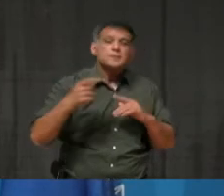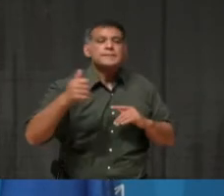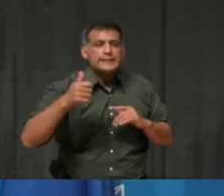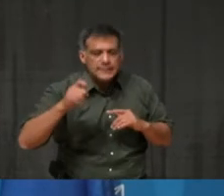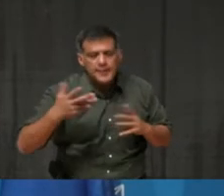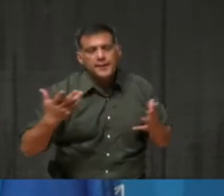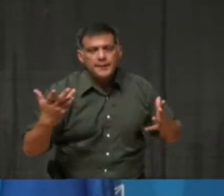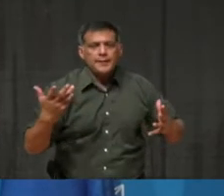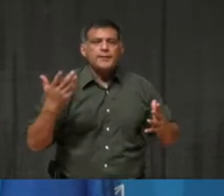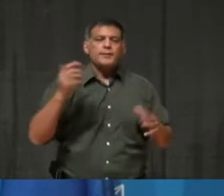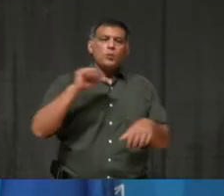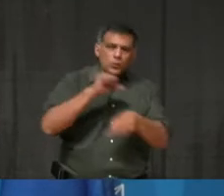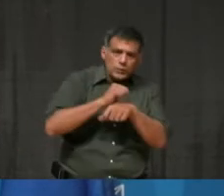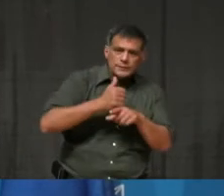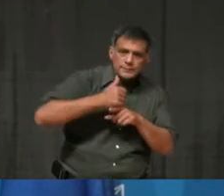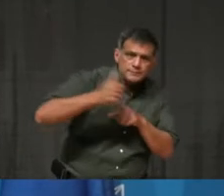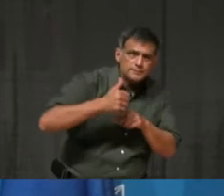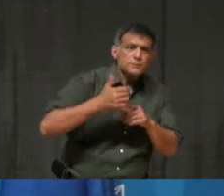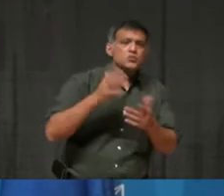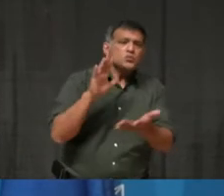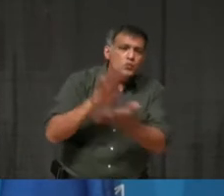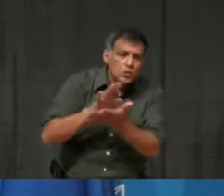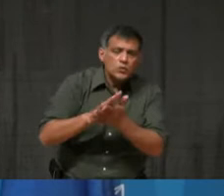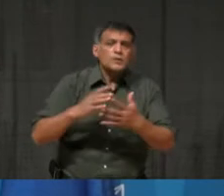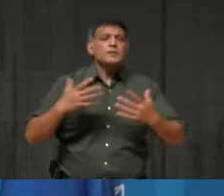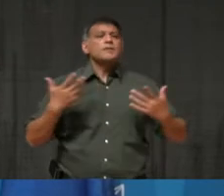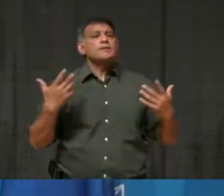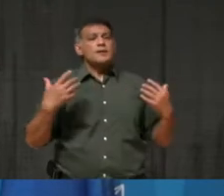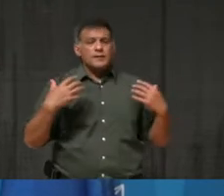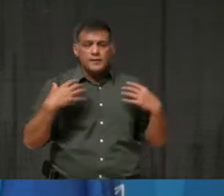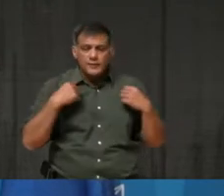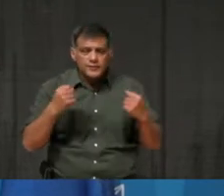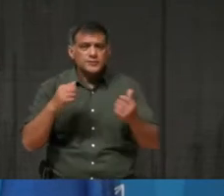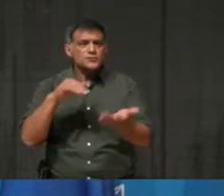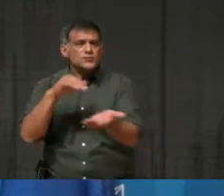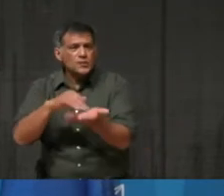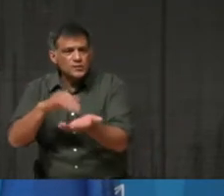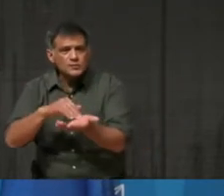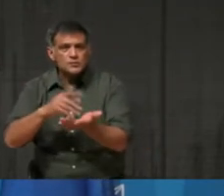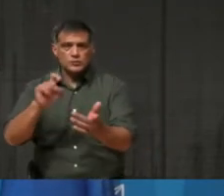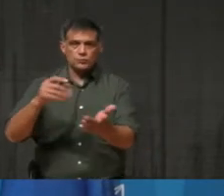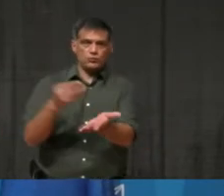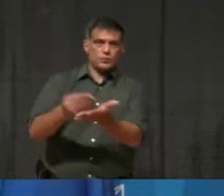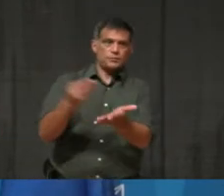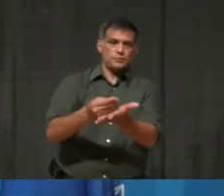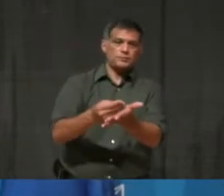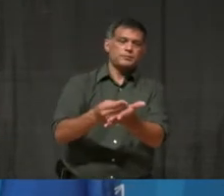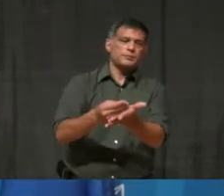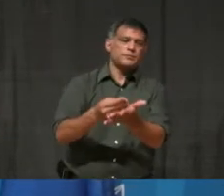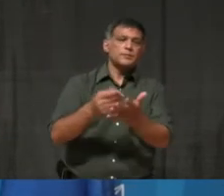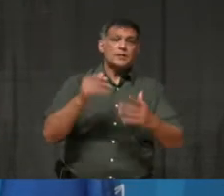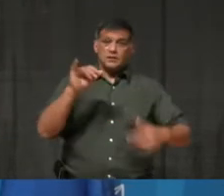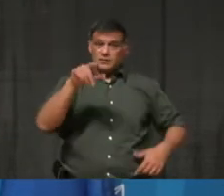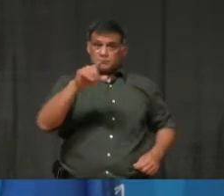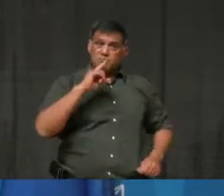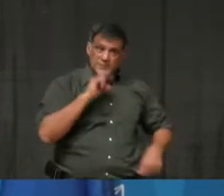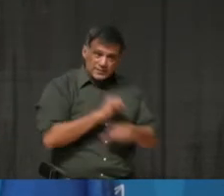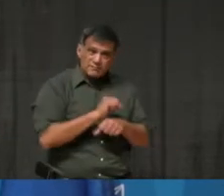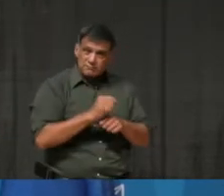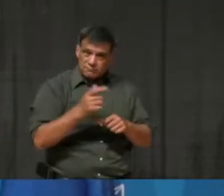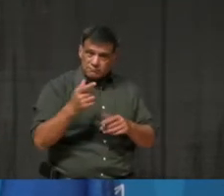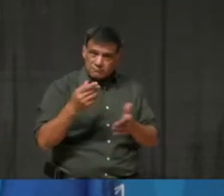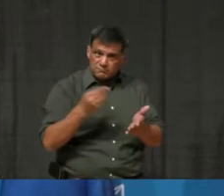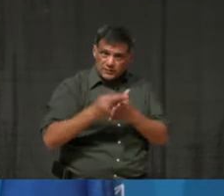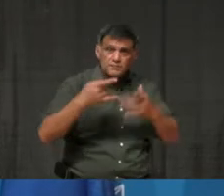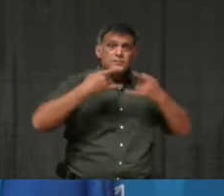procuring necessities. When you meet in person outside your home, please, distance, mask, and wash your hands. Don't go